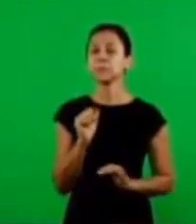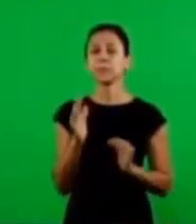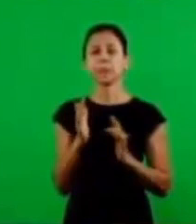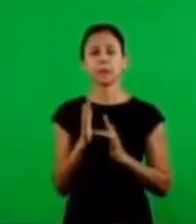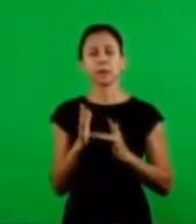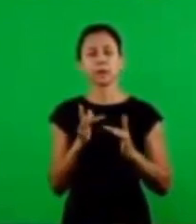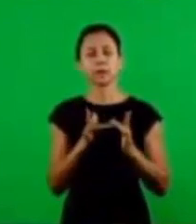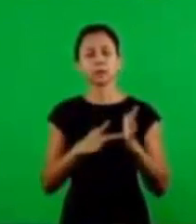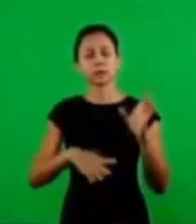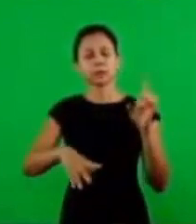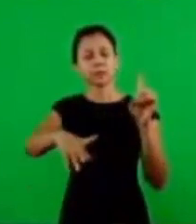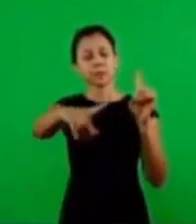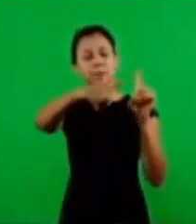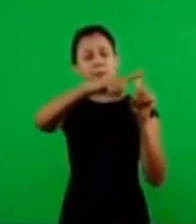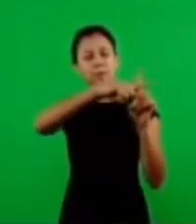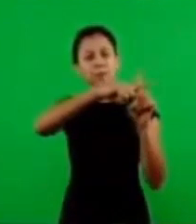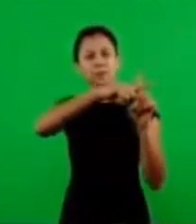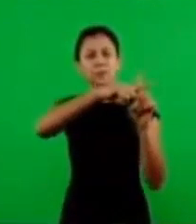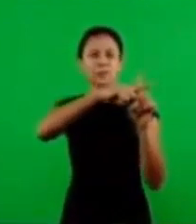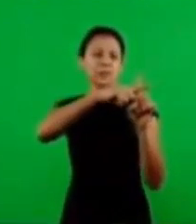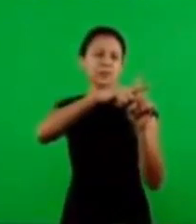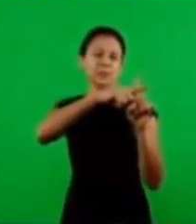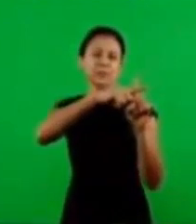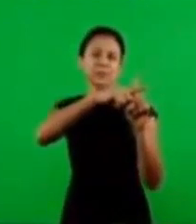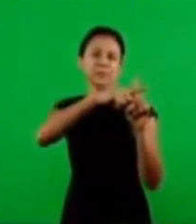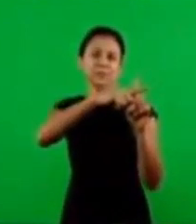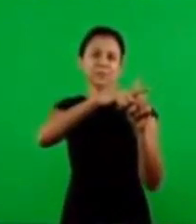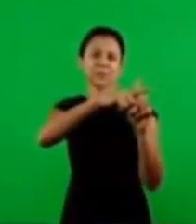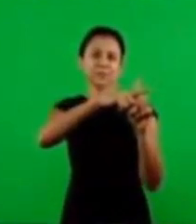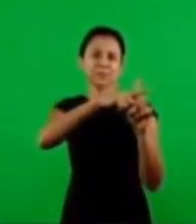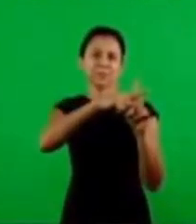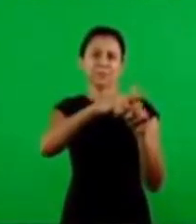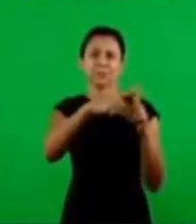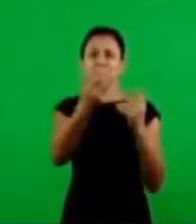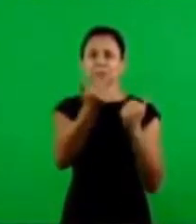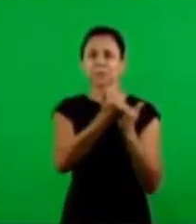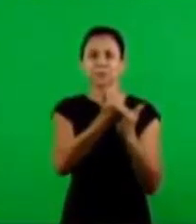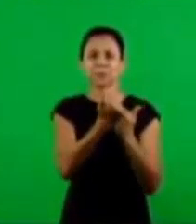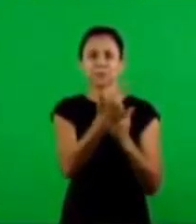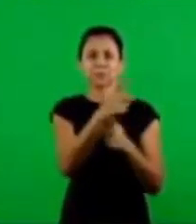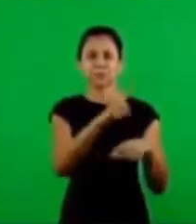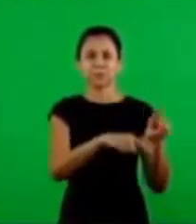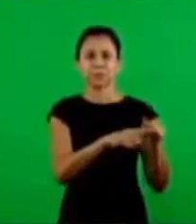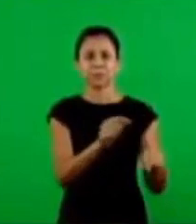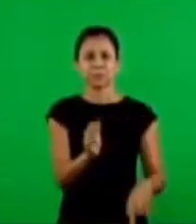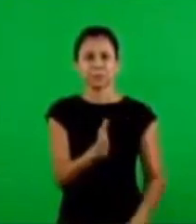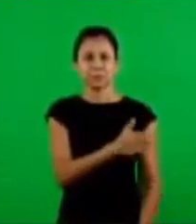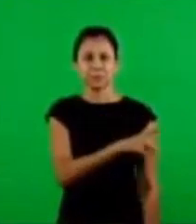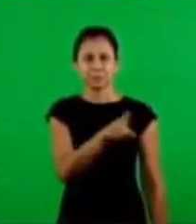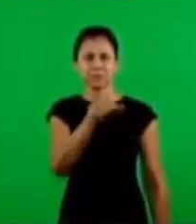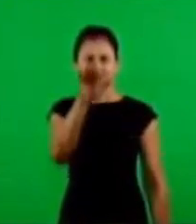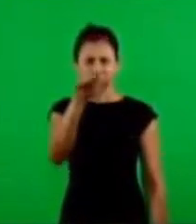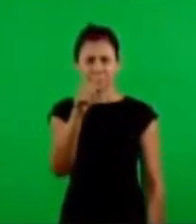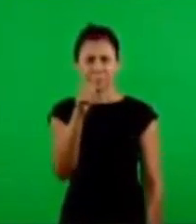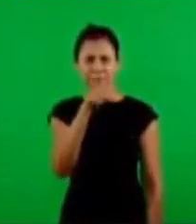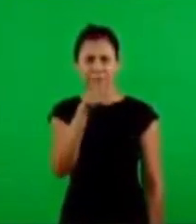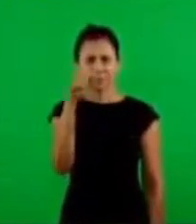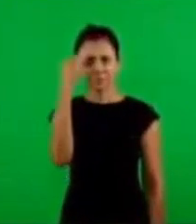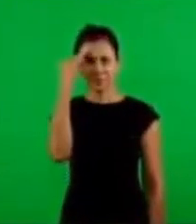Jesus, with his sacrifice, cannot be replaced. Did you know that? No, you know. No, Pastor.